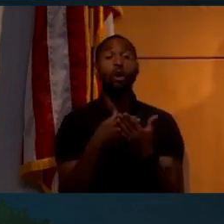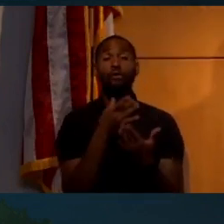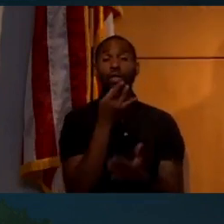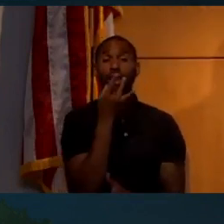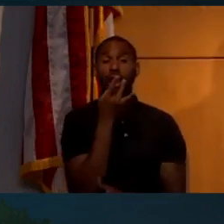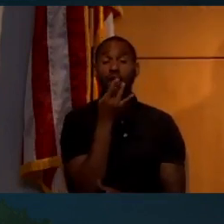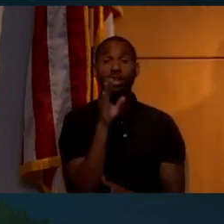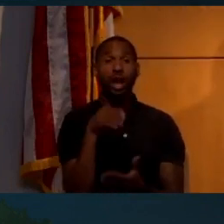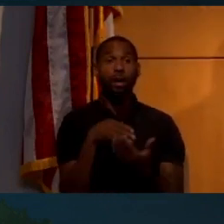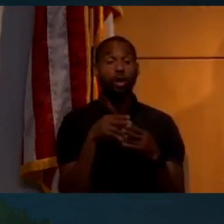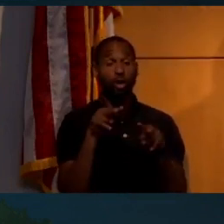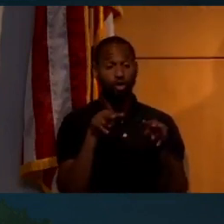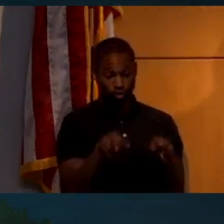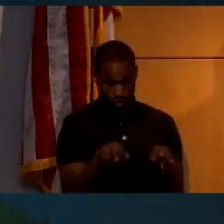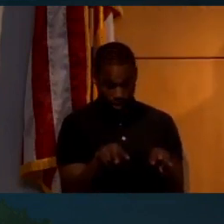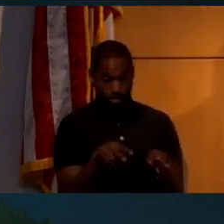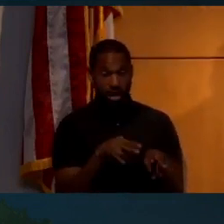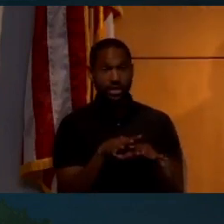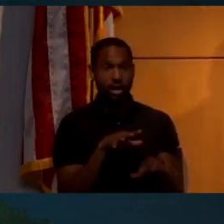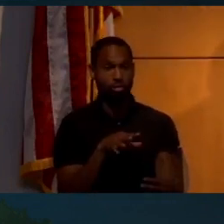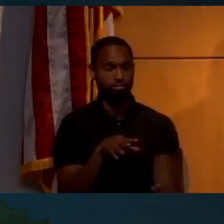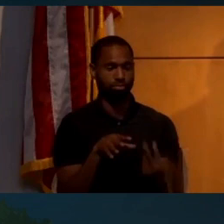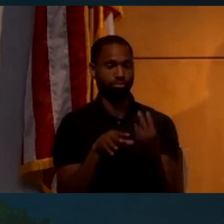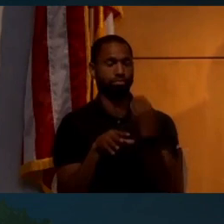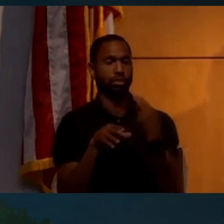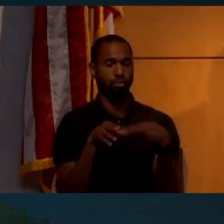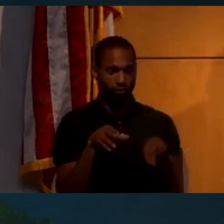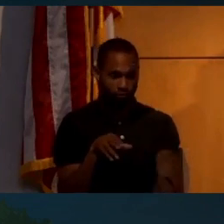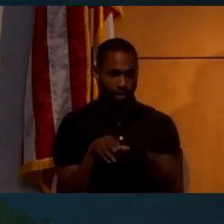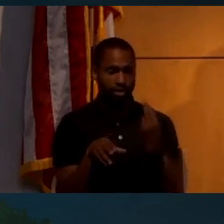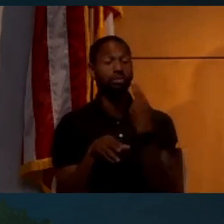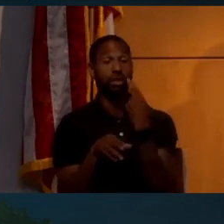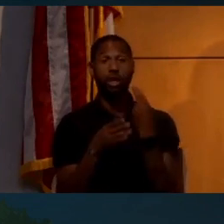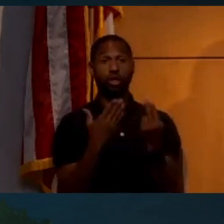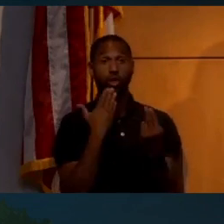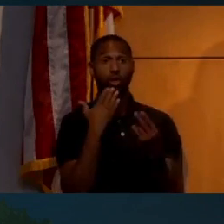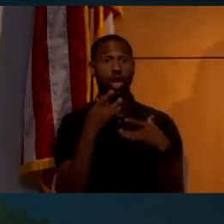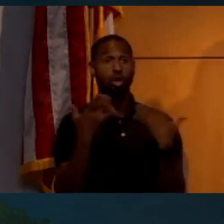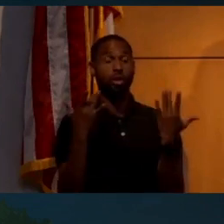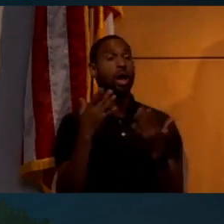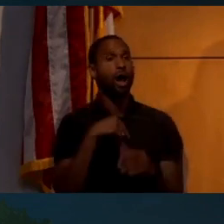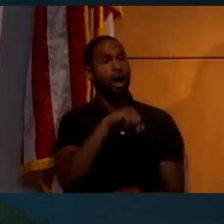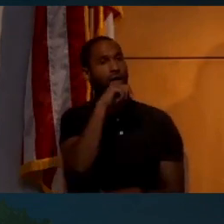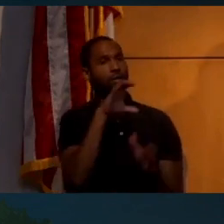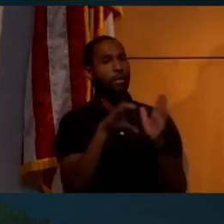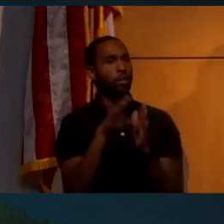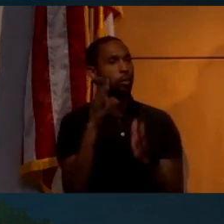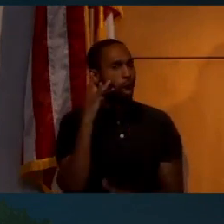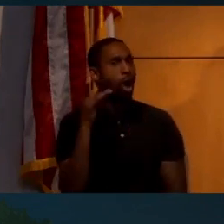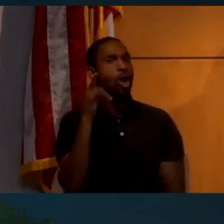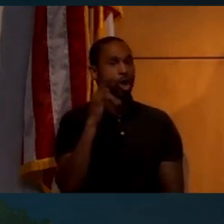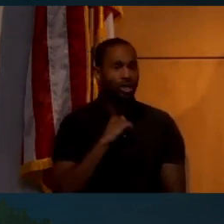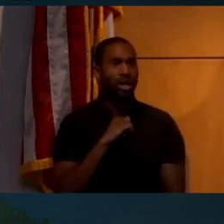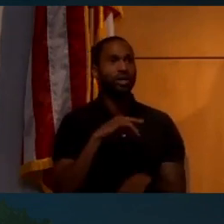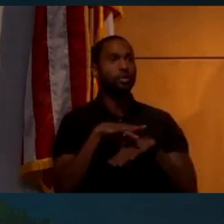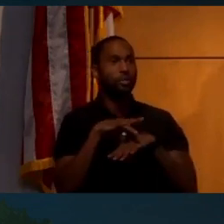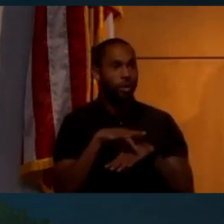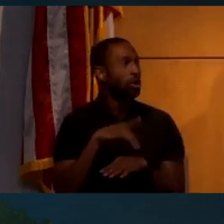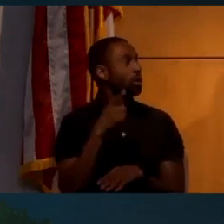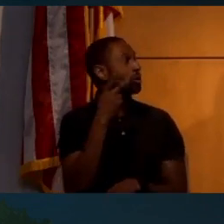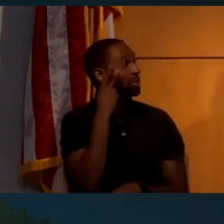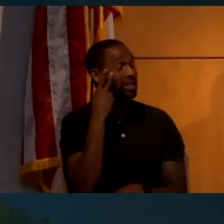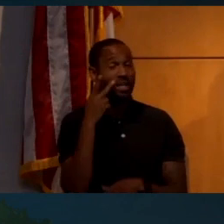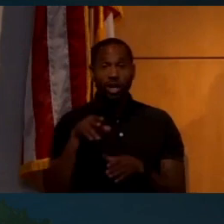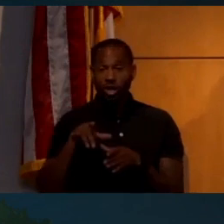light that I'm looking straight down, my shadow is coming right back at me and it's really well illuminated. I love this picture because it kind of looks like the moon. can see the rover